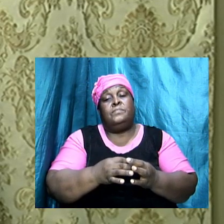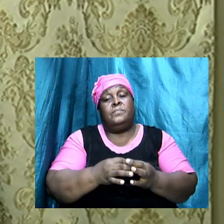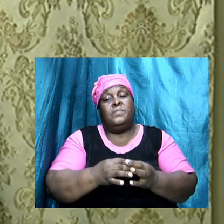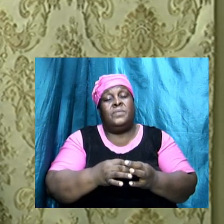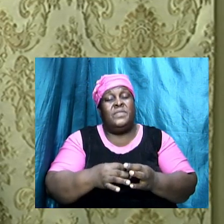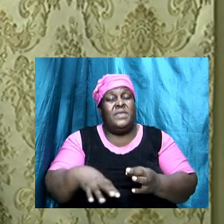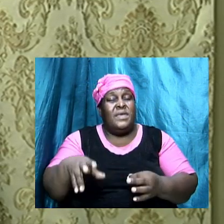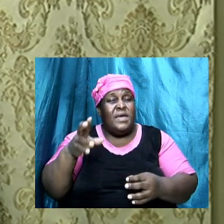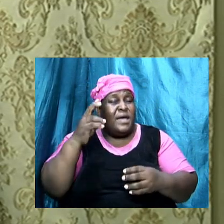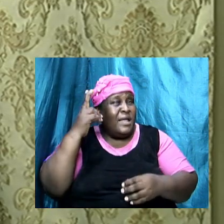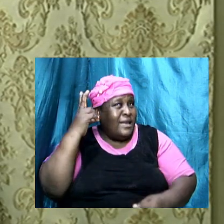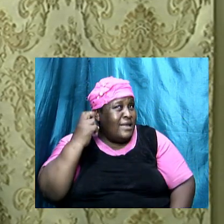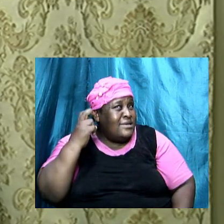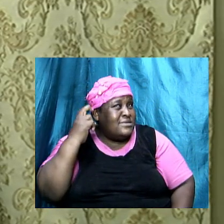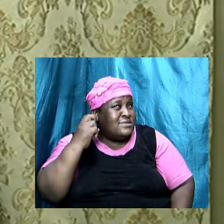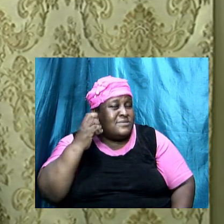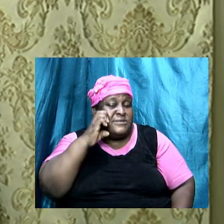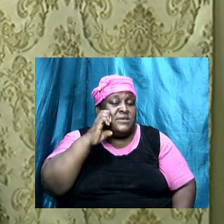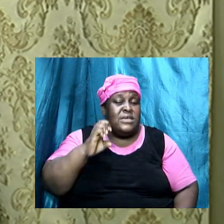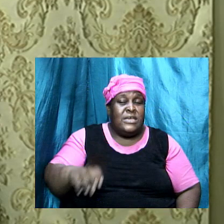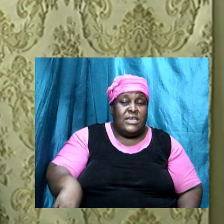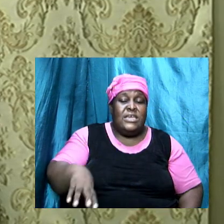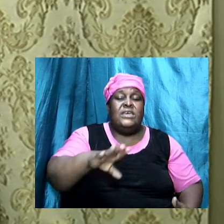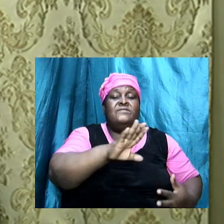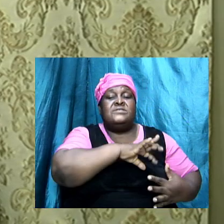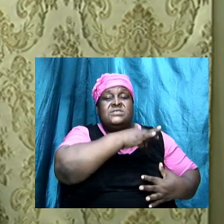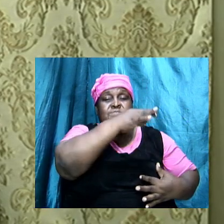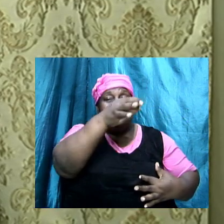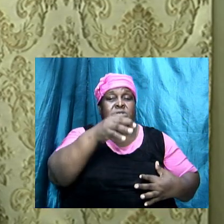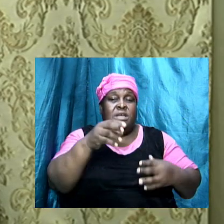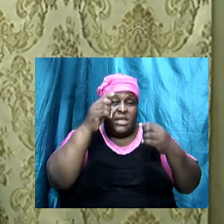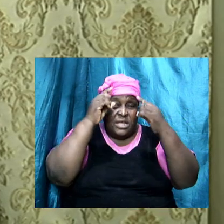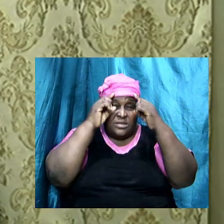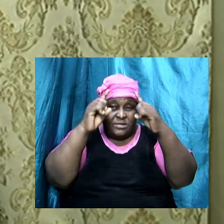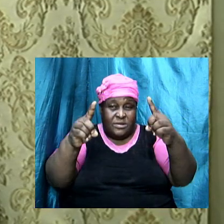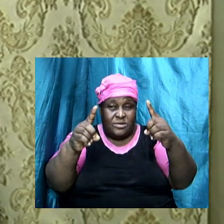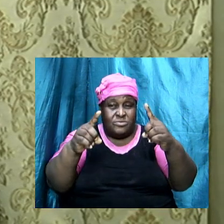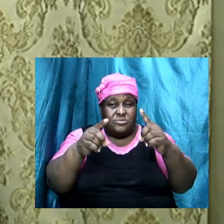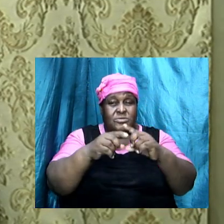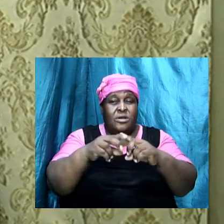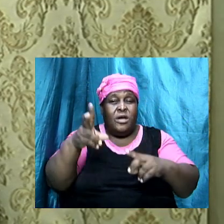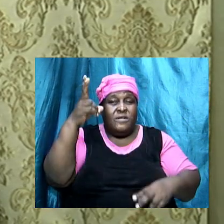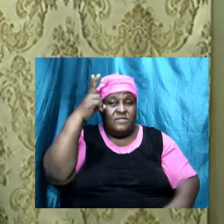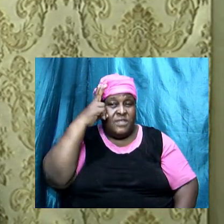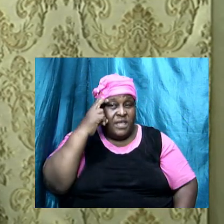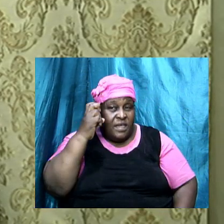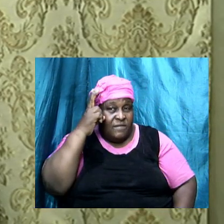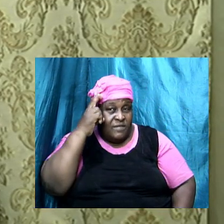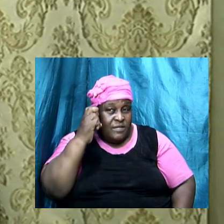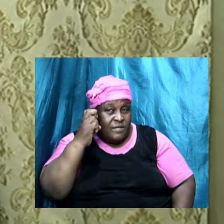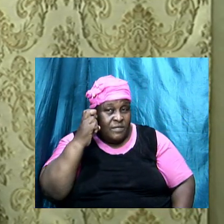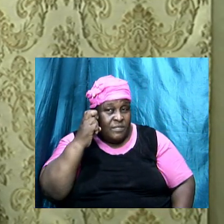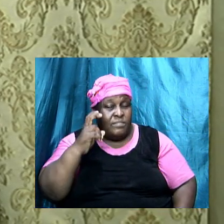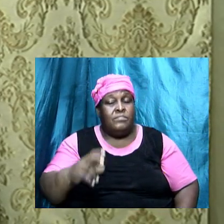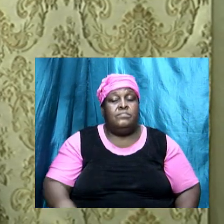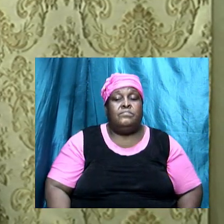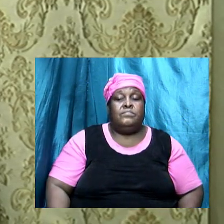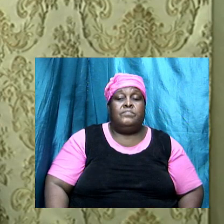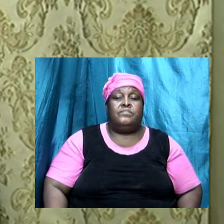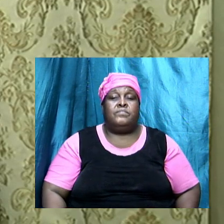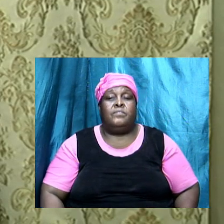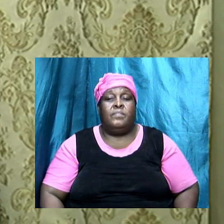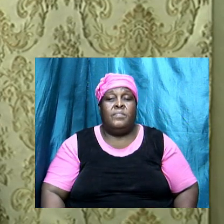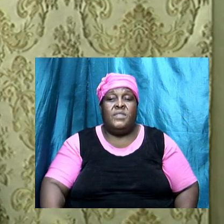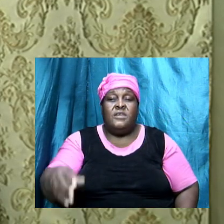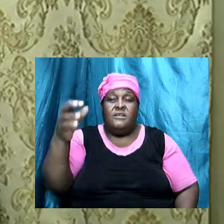heed to seducing spirits and doctrine of devils. Amen. Let me remind us that false